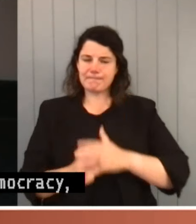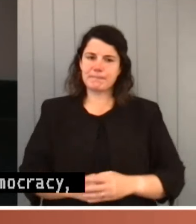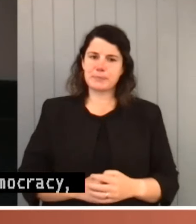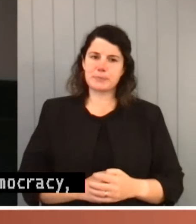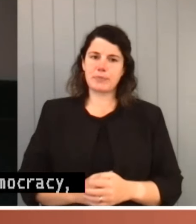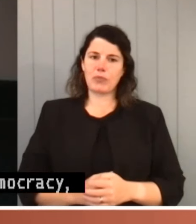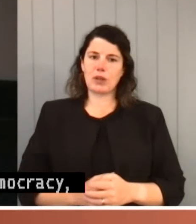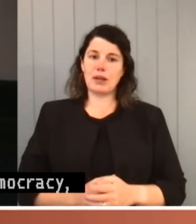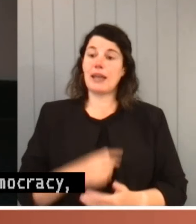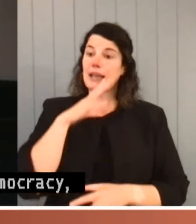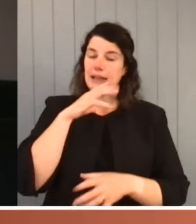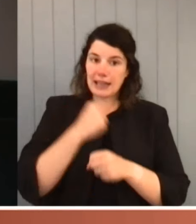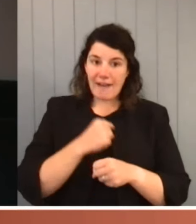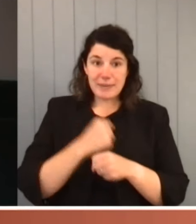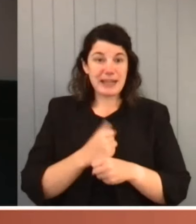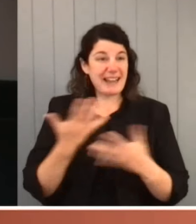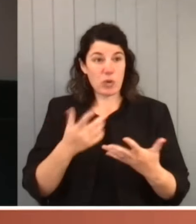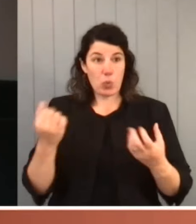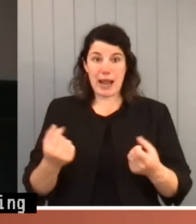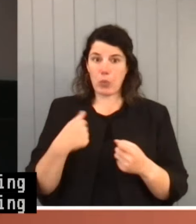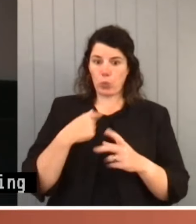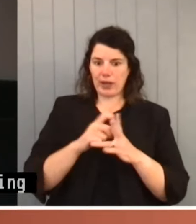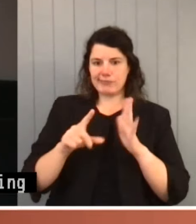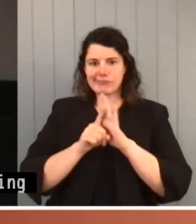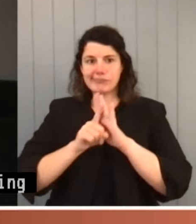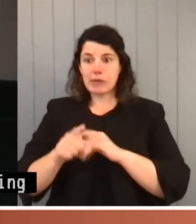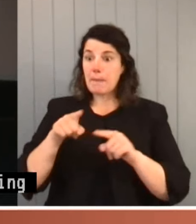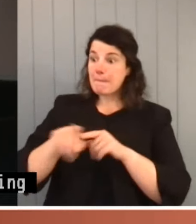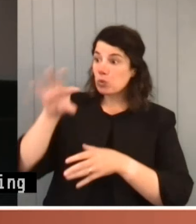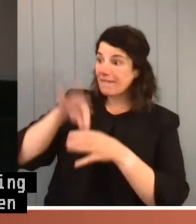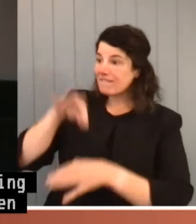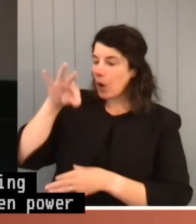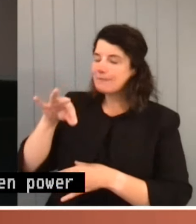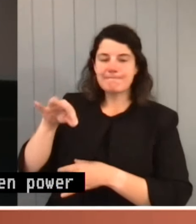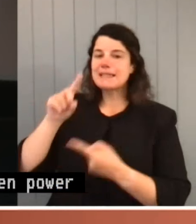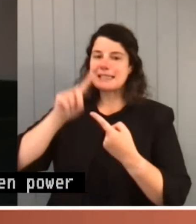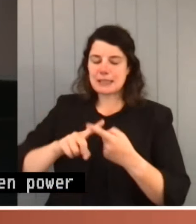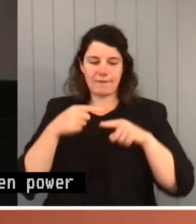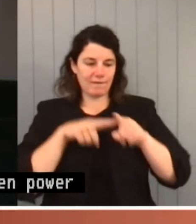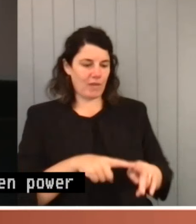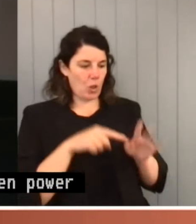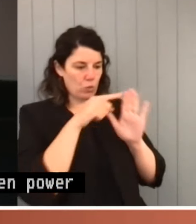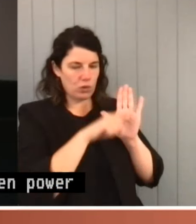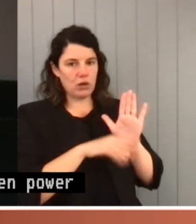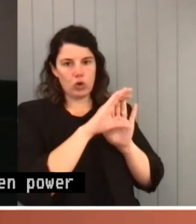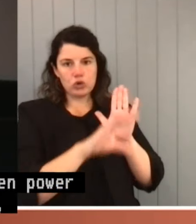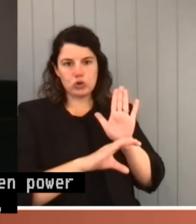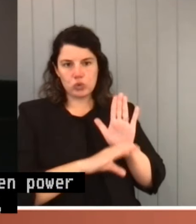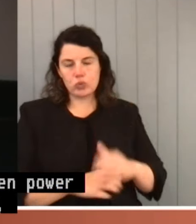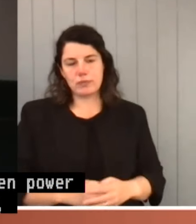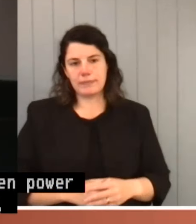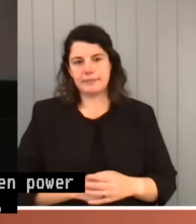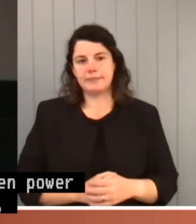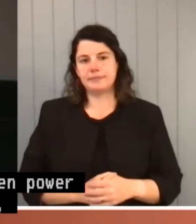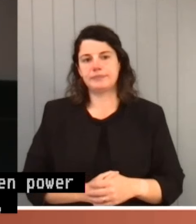itself, even when power is exercised by a majority, to limitations and restraints. It is more